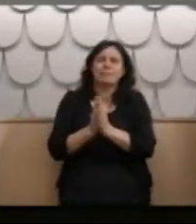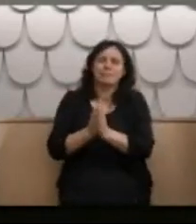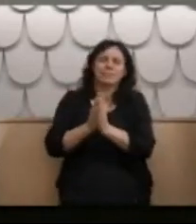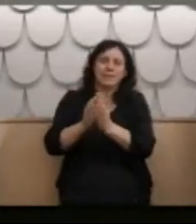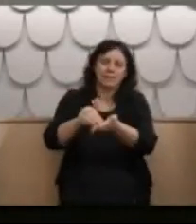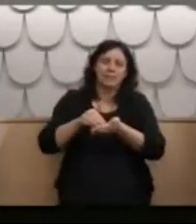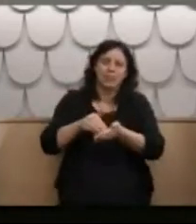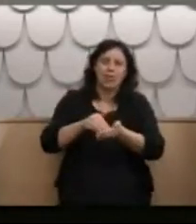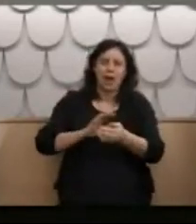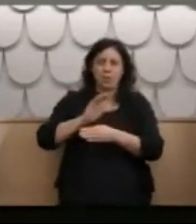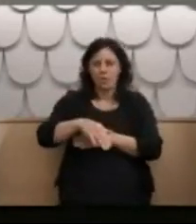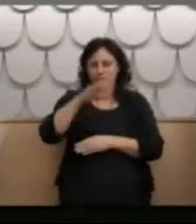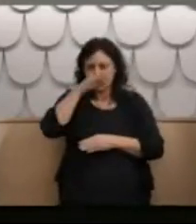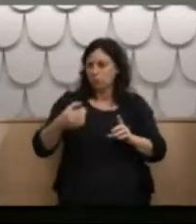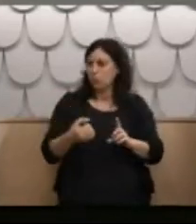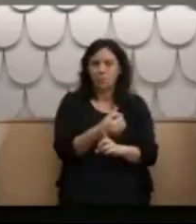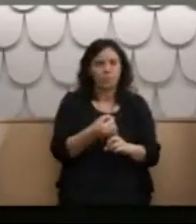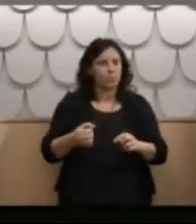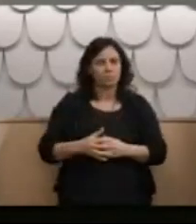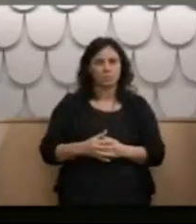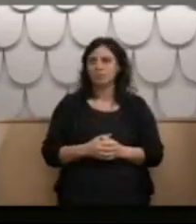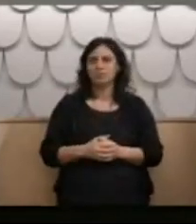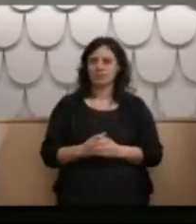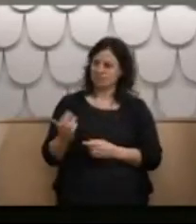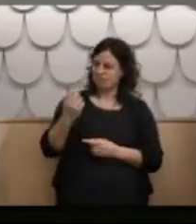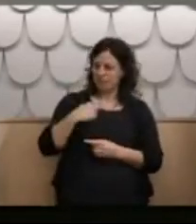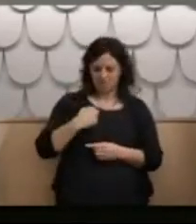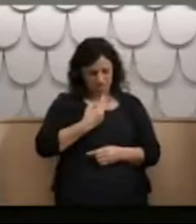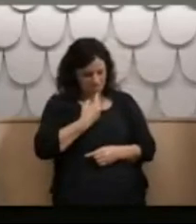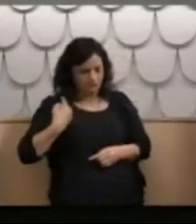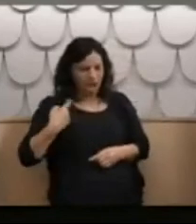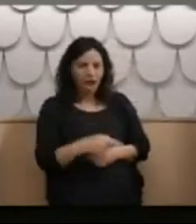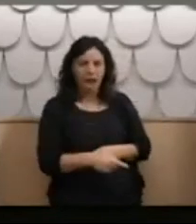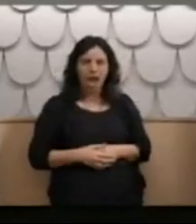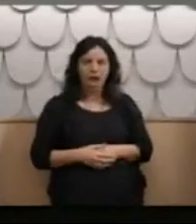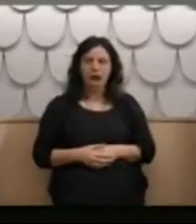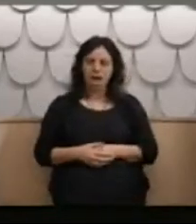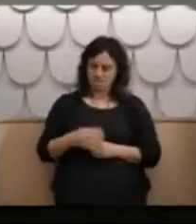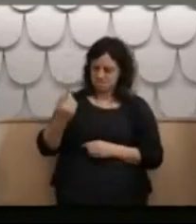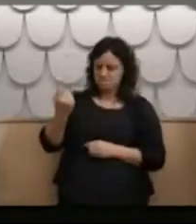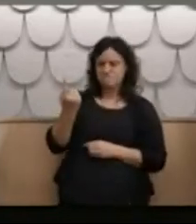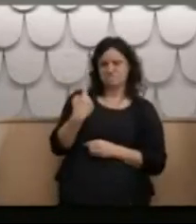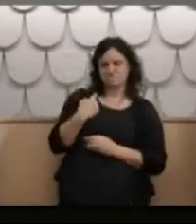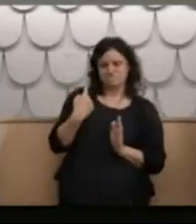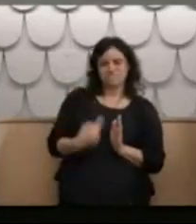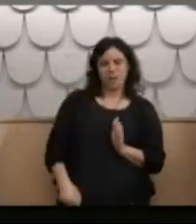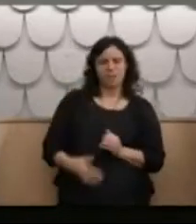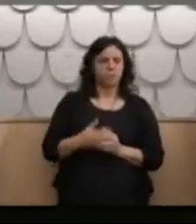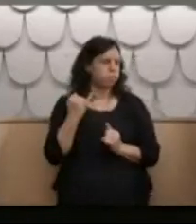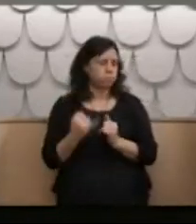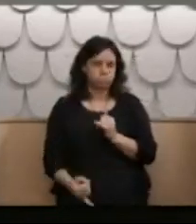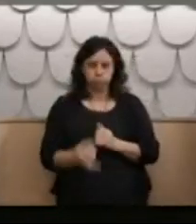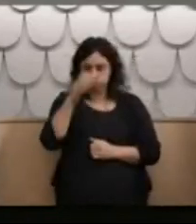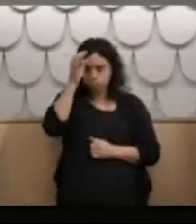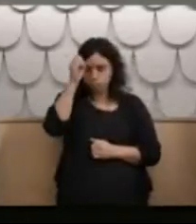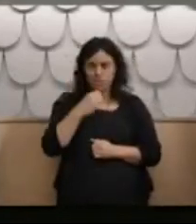about being called a lawyer and being punished for it. These are the worst memories. They